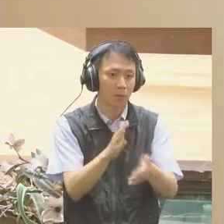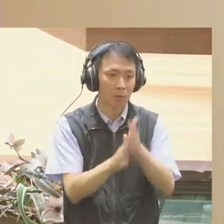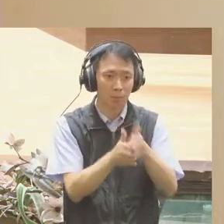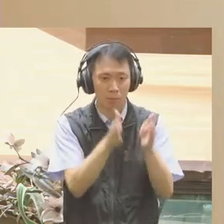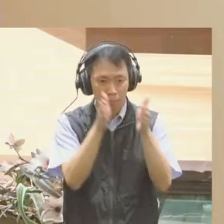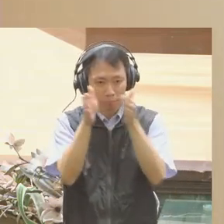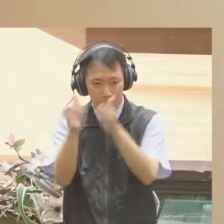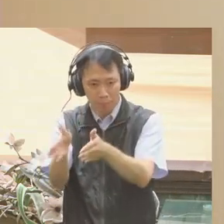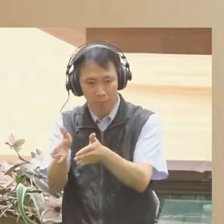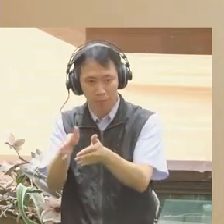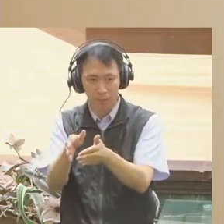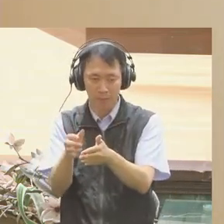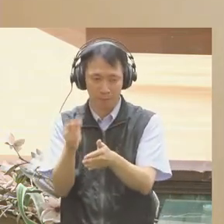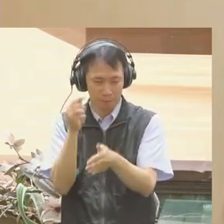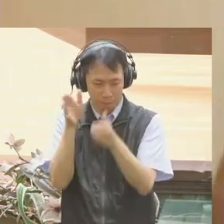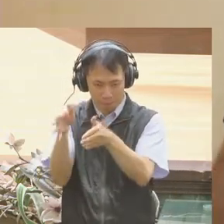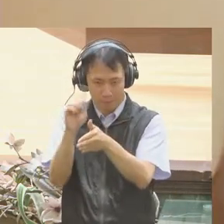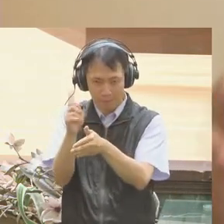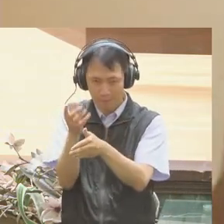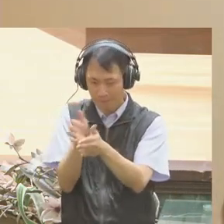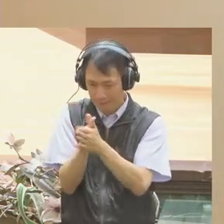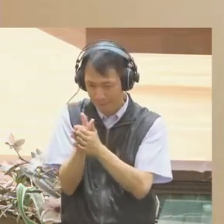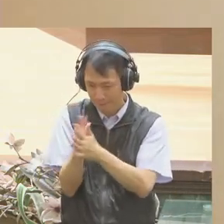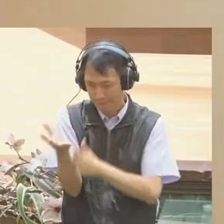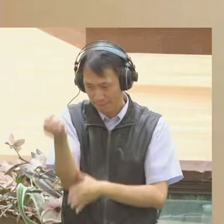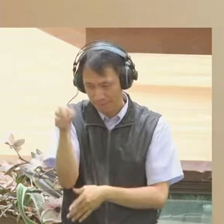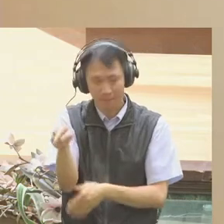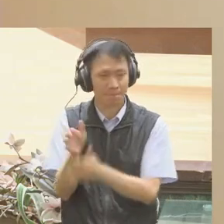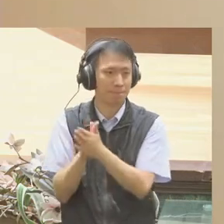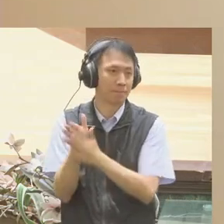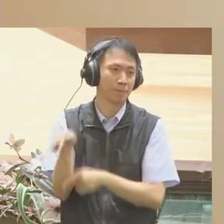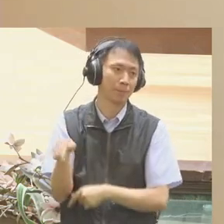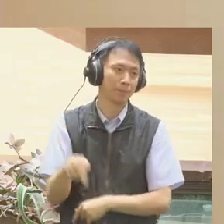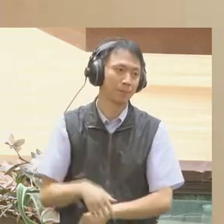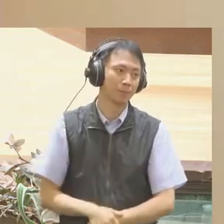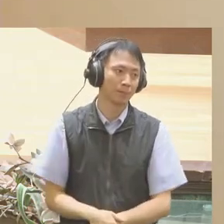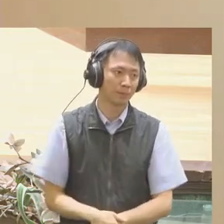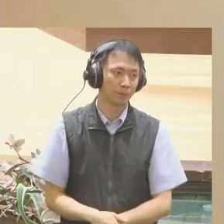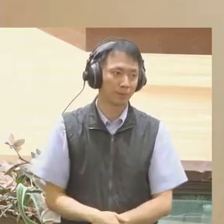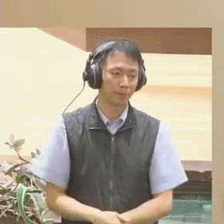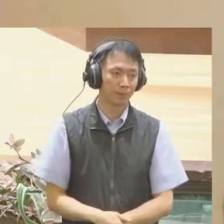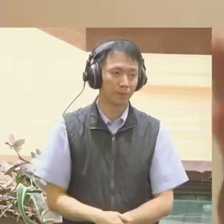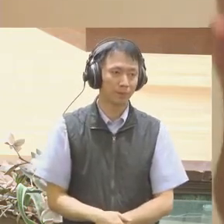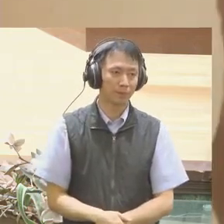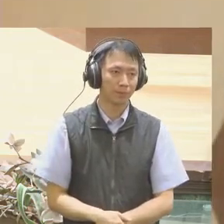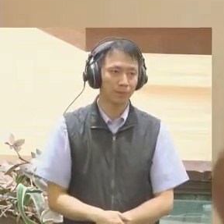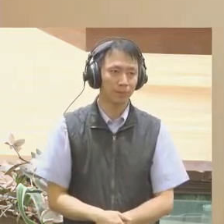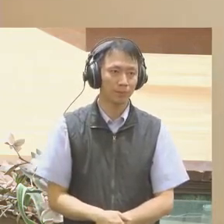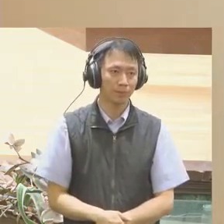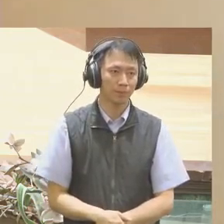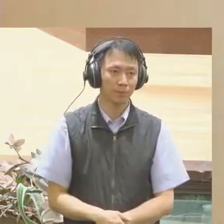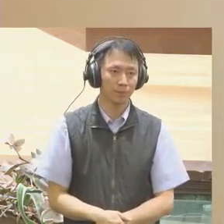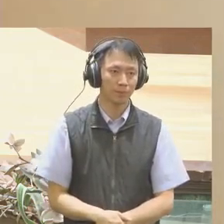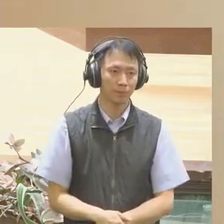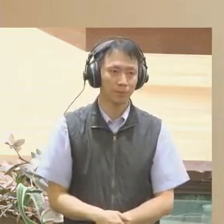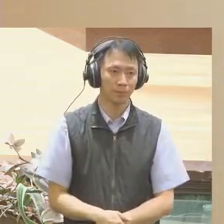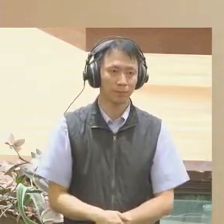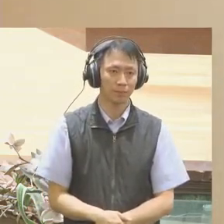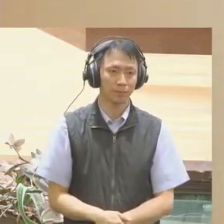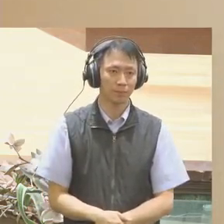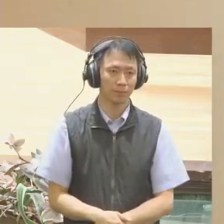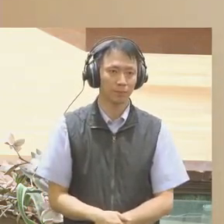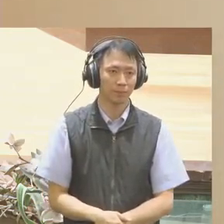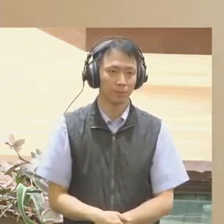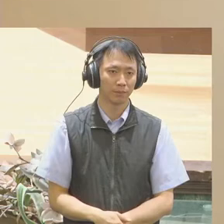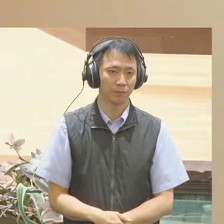see the polity. The scourge of polarization and deadlock in modern politics is a function of our mechanisms for simplifying